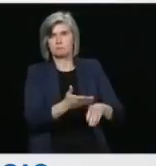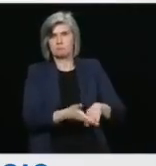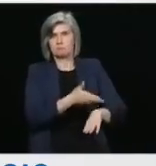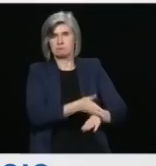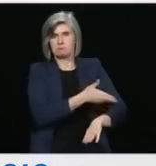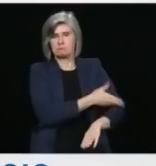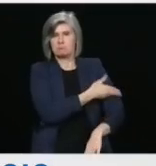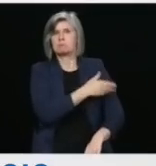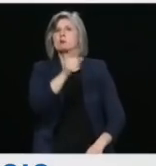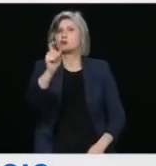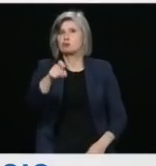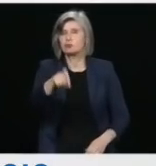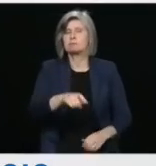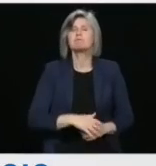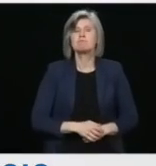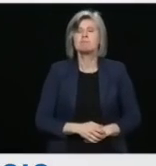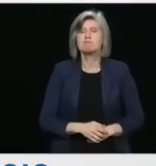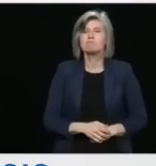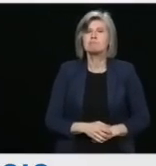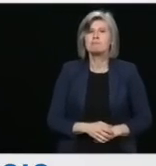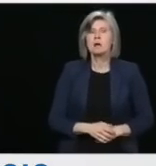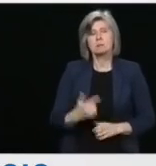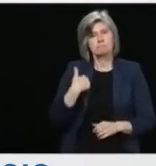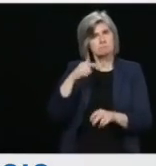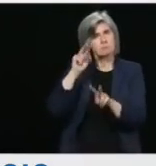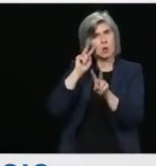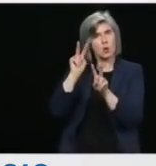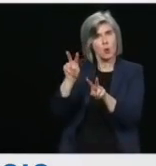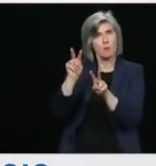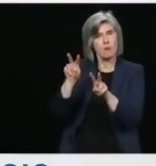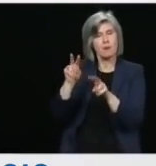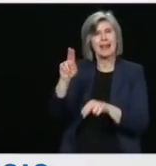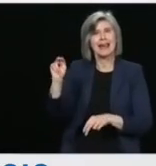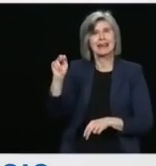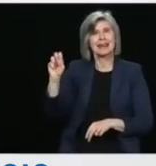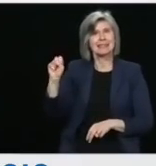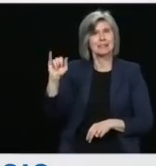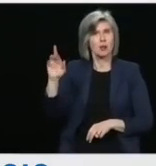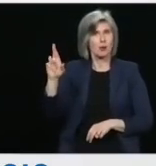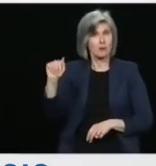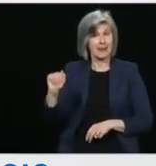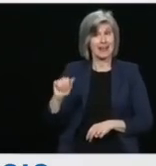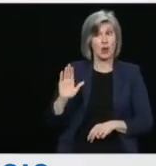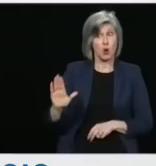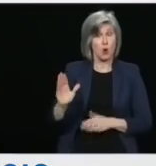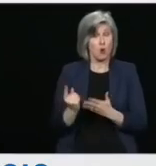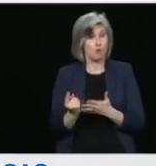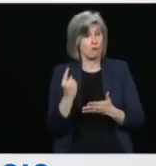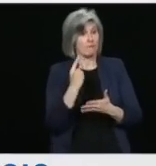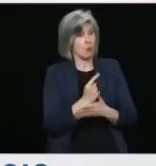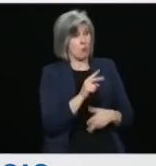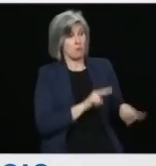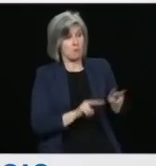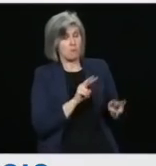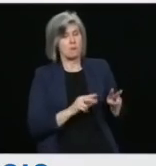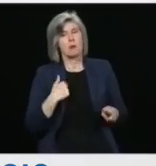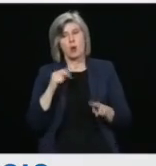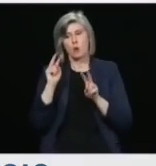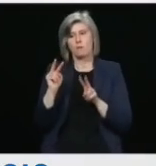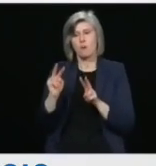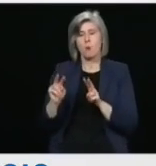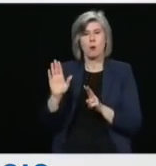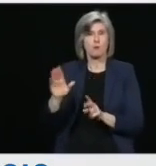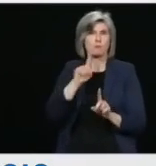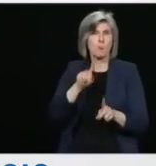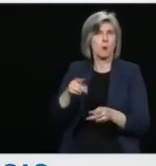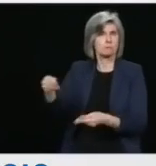forward to the recommendation that the NSIRA Review will provide. I also welcome the advice that the external advisor will